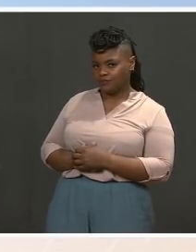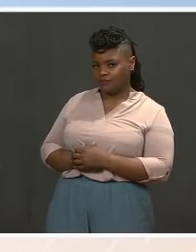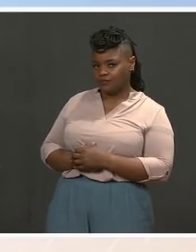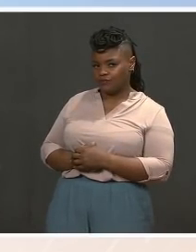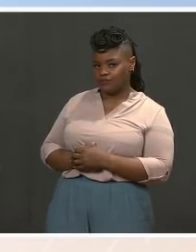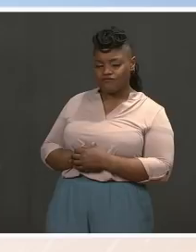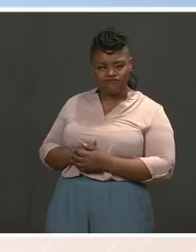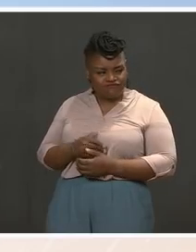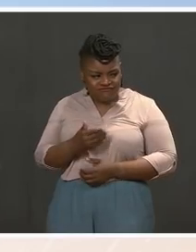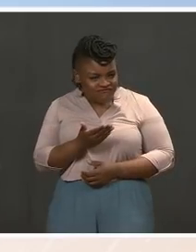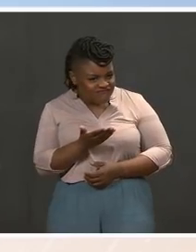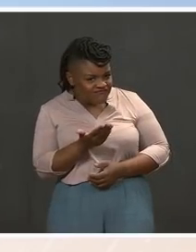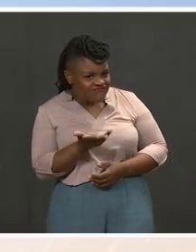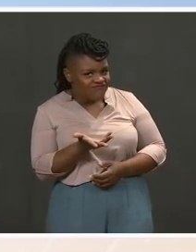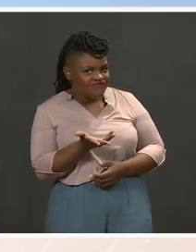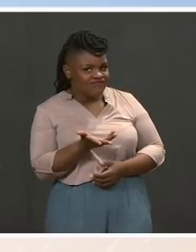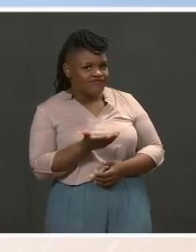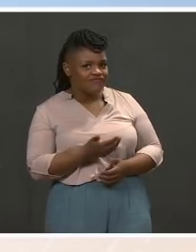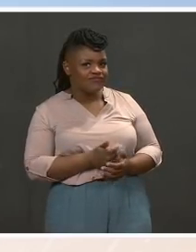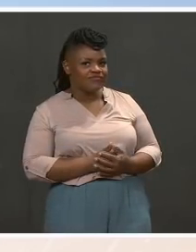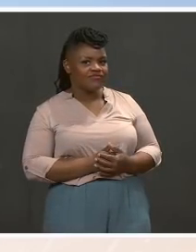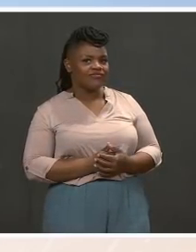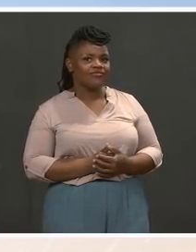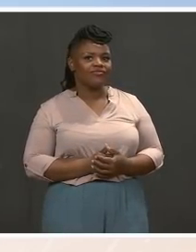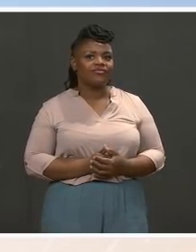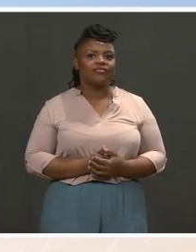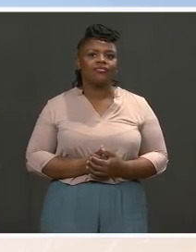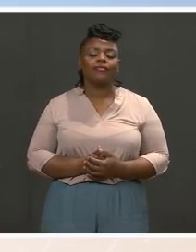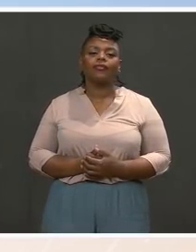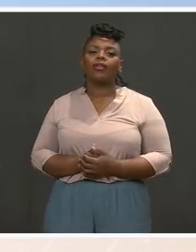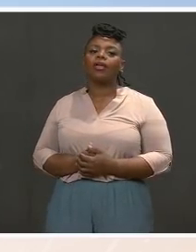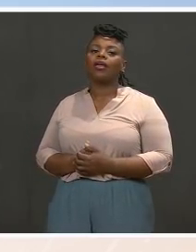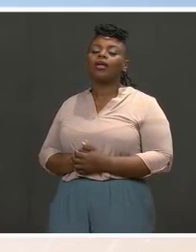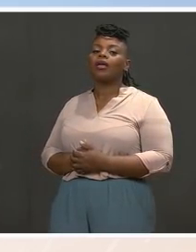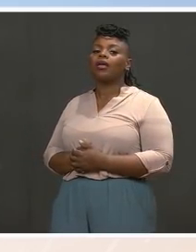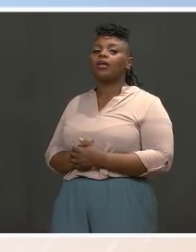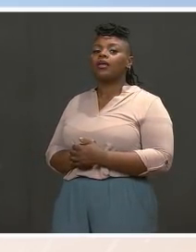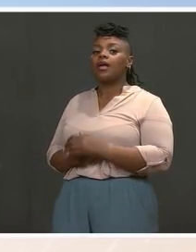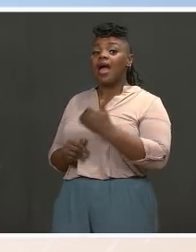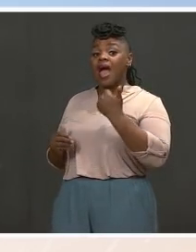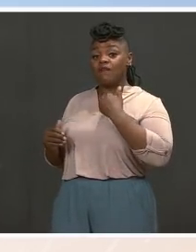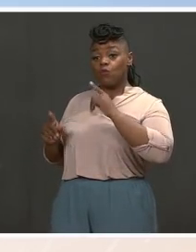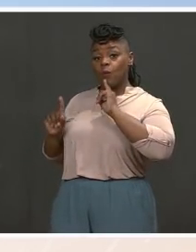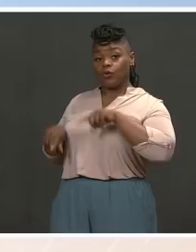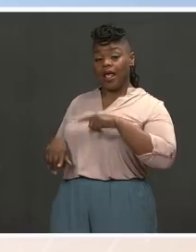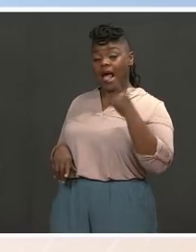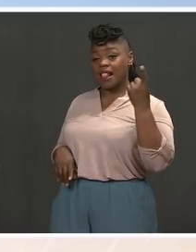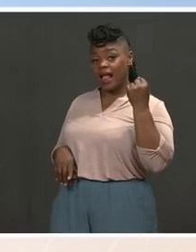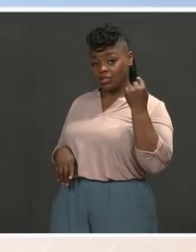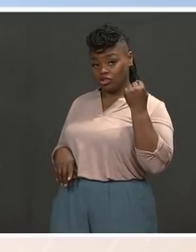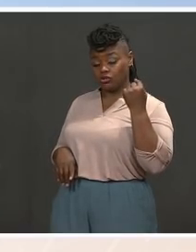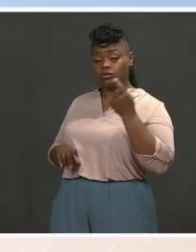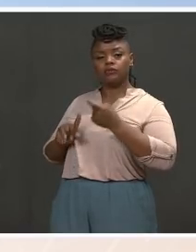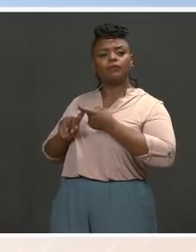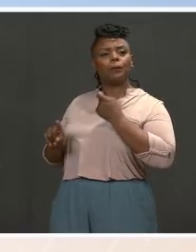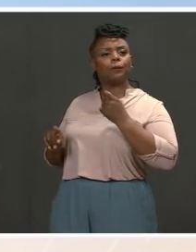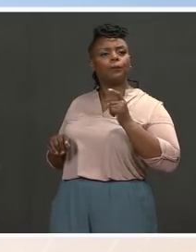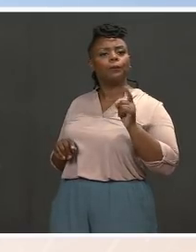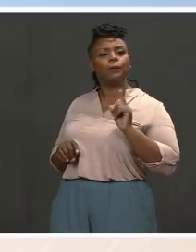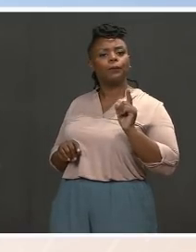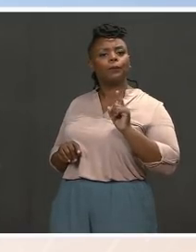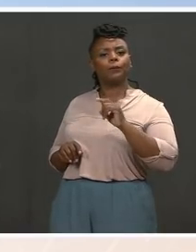No, no, it's not that. MS. Okay. So there was a report last year from the Senate Finance and Homeland Security Committees.